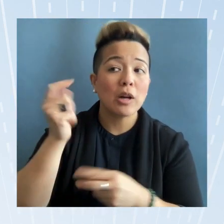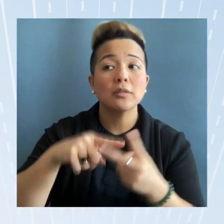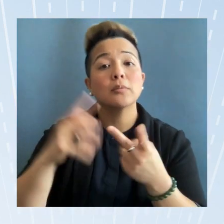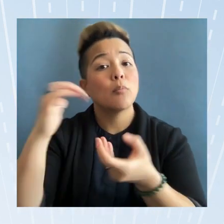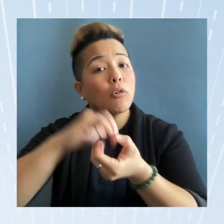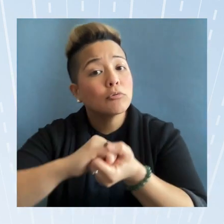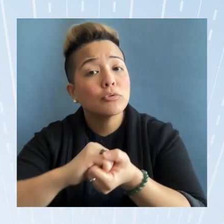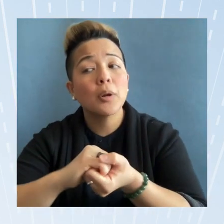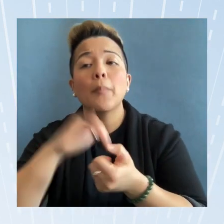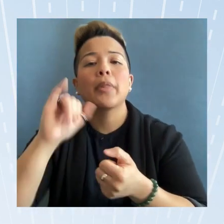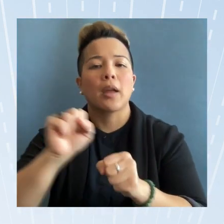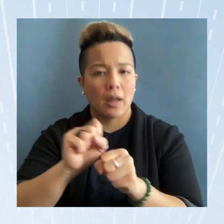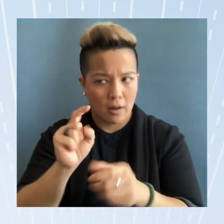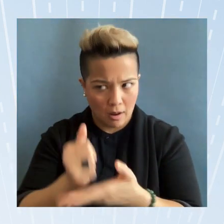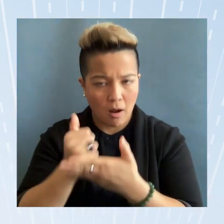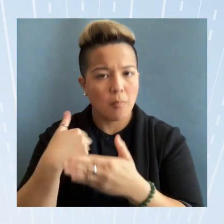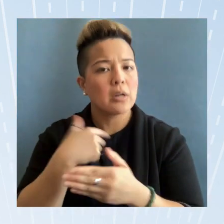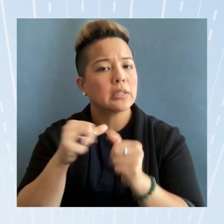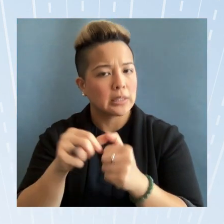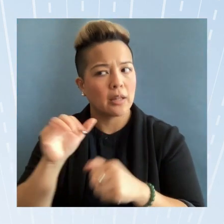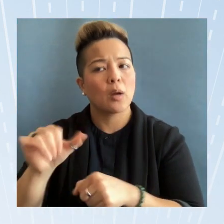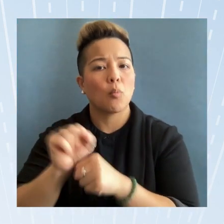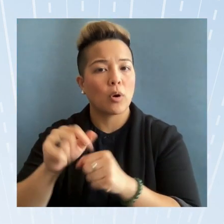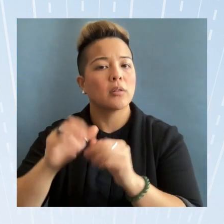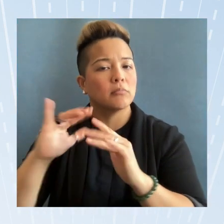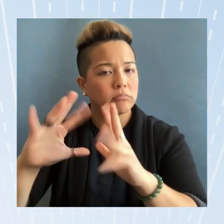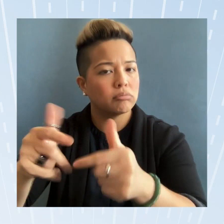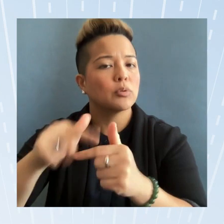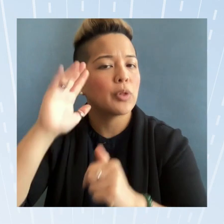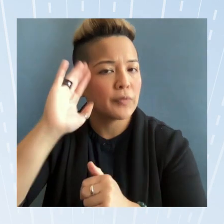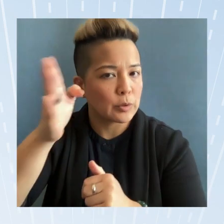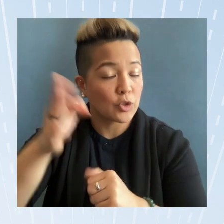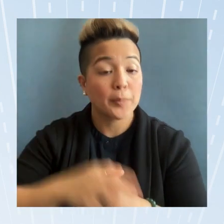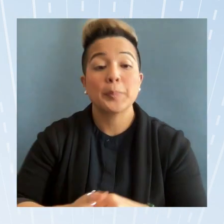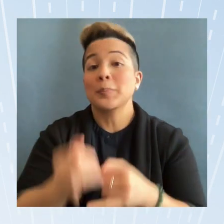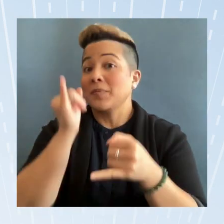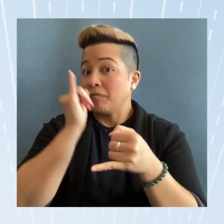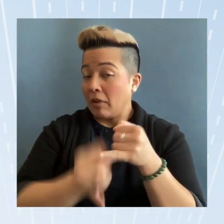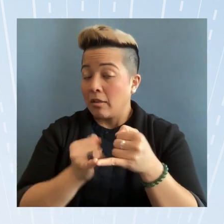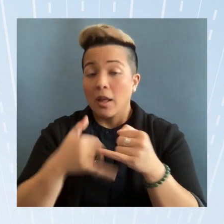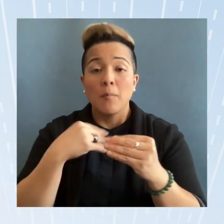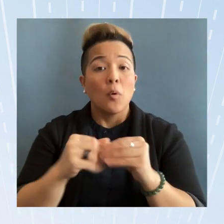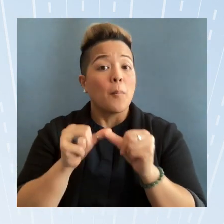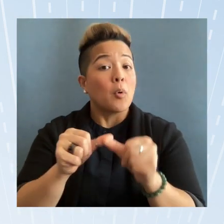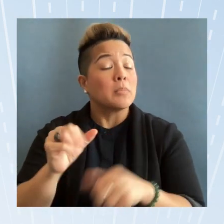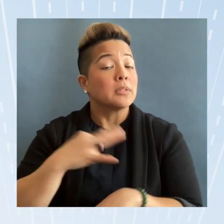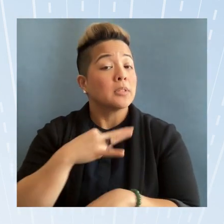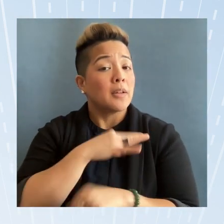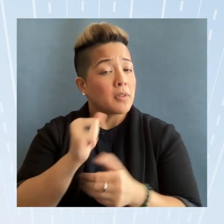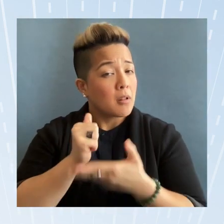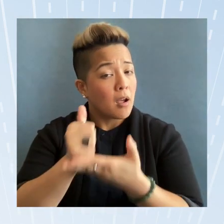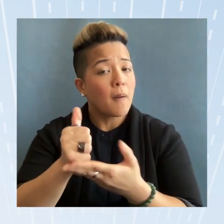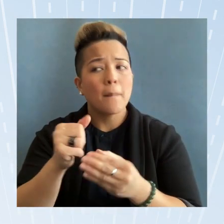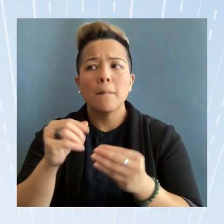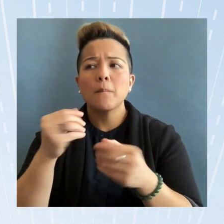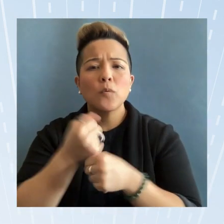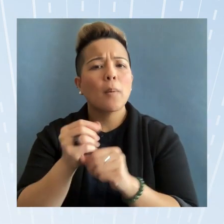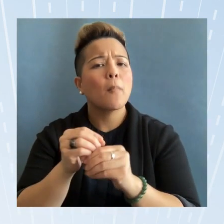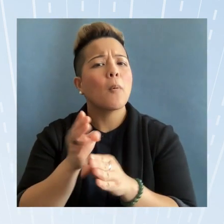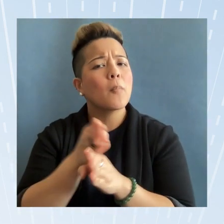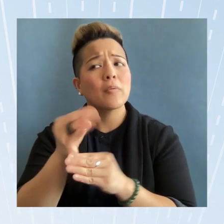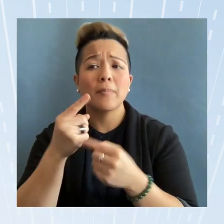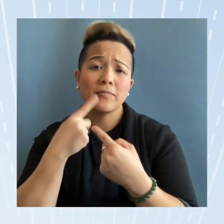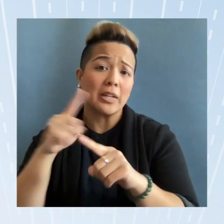that could help us sustain its work into the future finally having more permanent staff could help create a more professional and effective